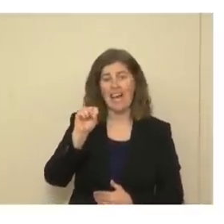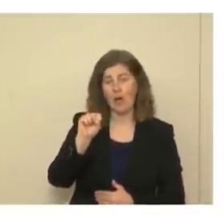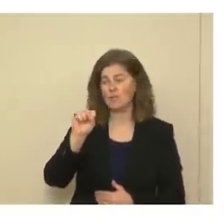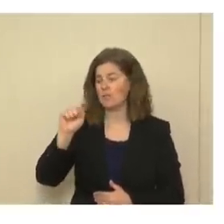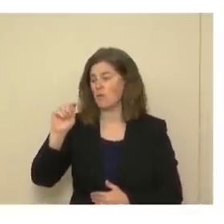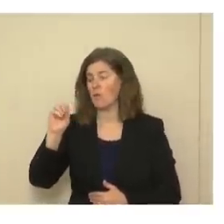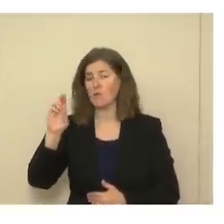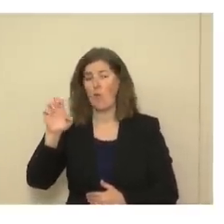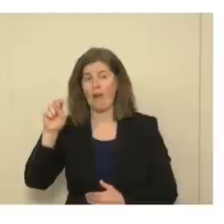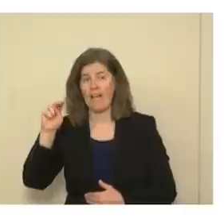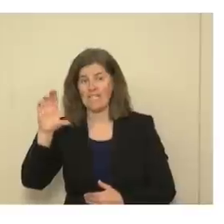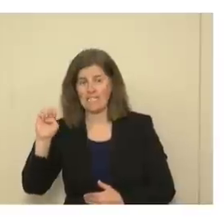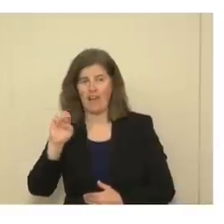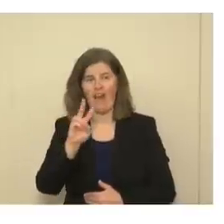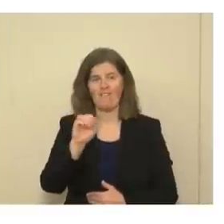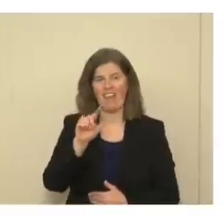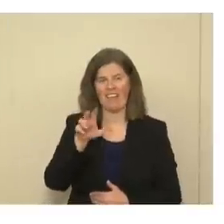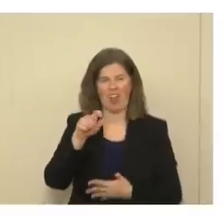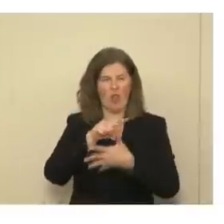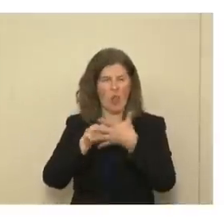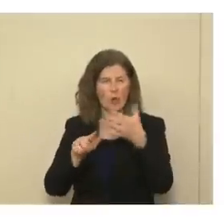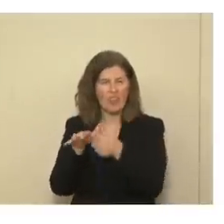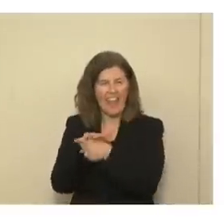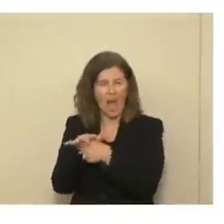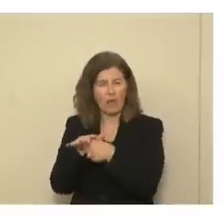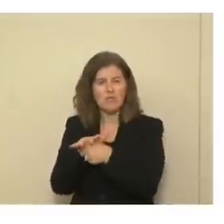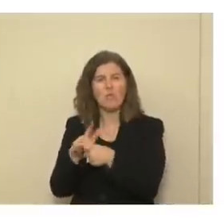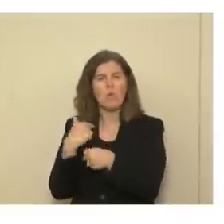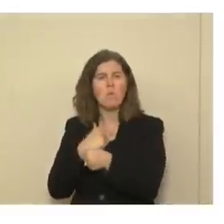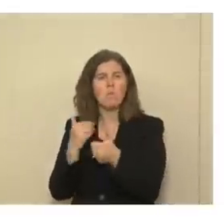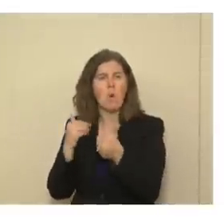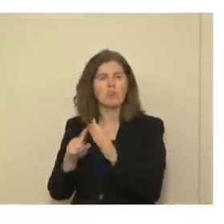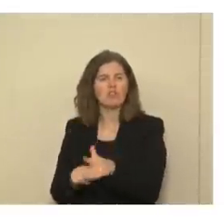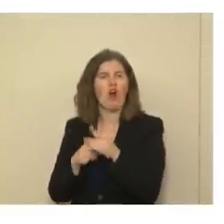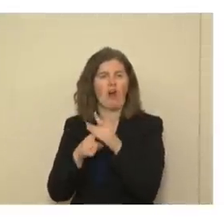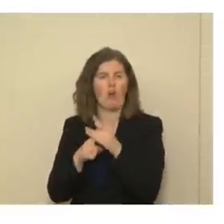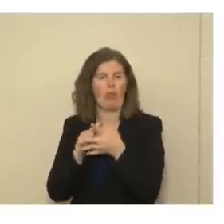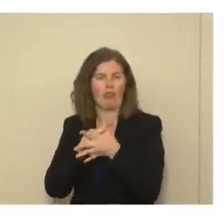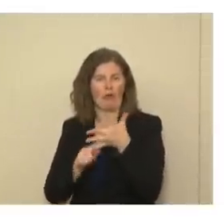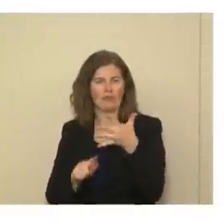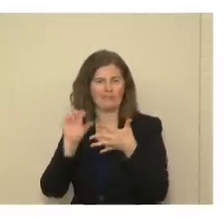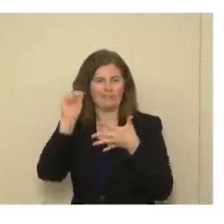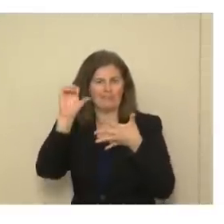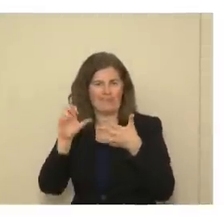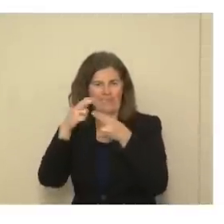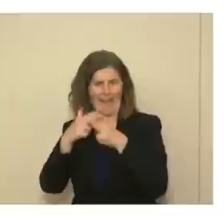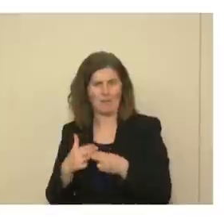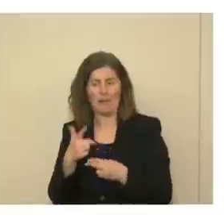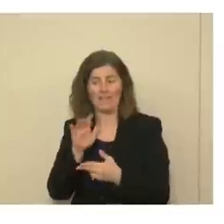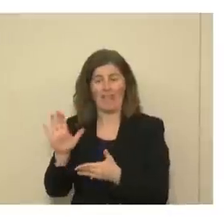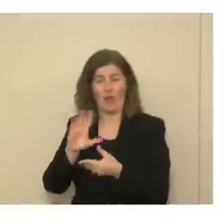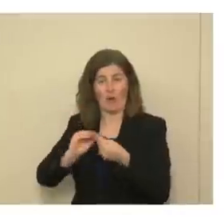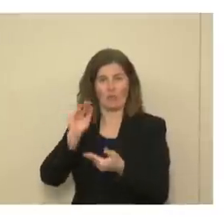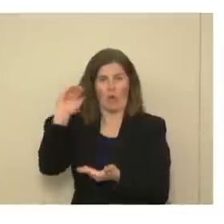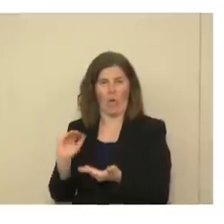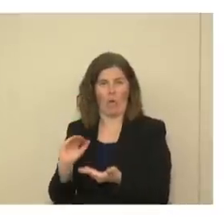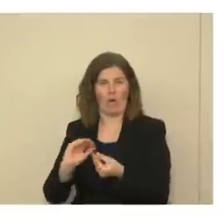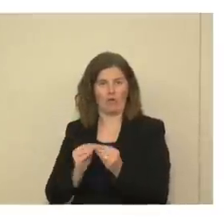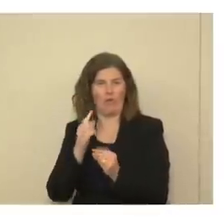Valencia. And so those are the counties that we are going to begin because of the low positivity rates.